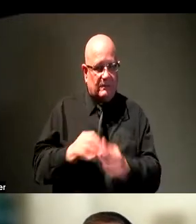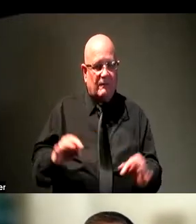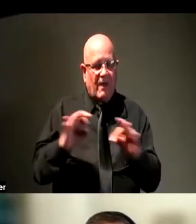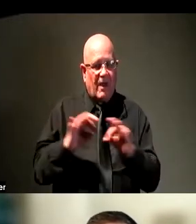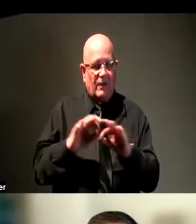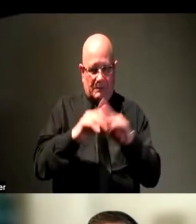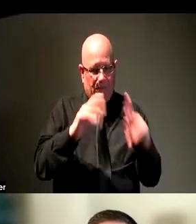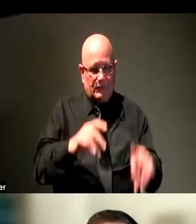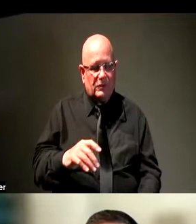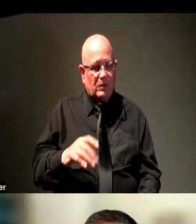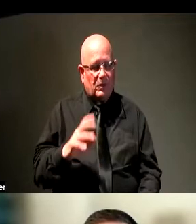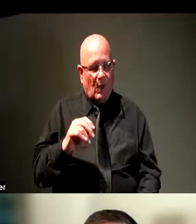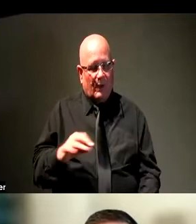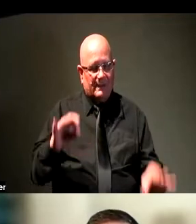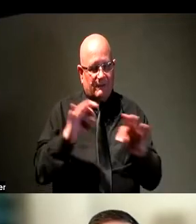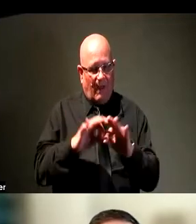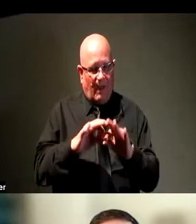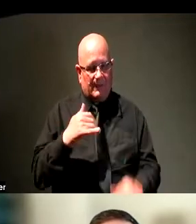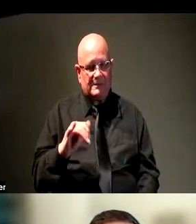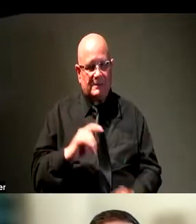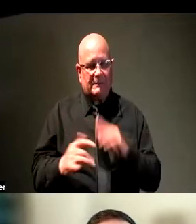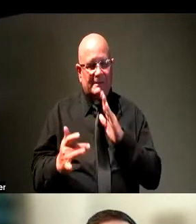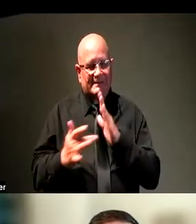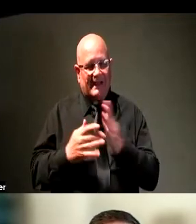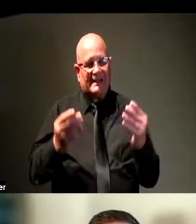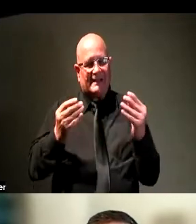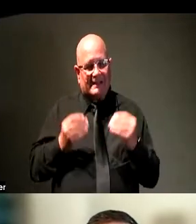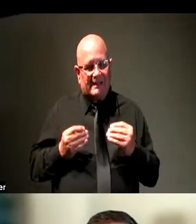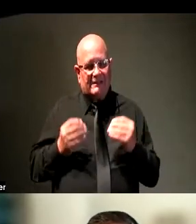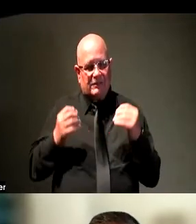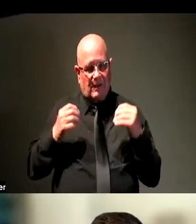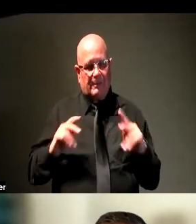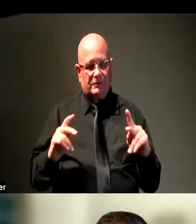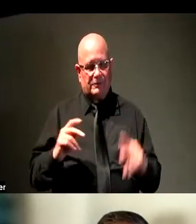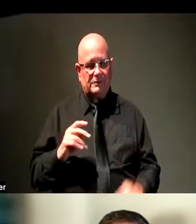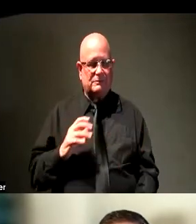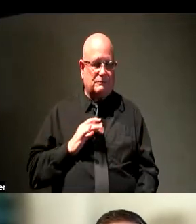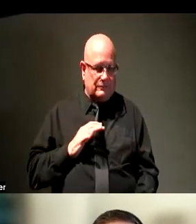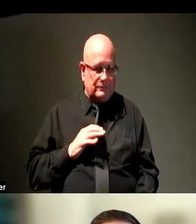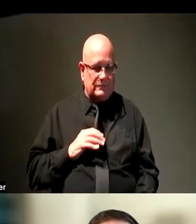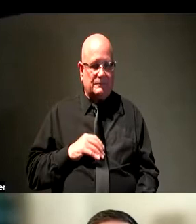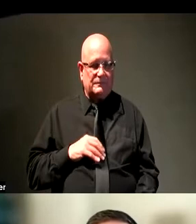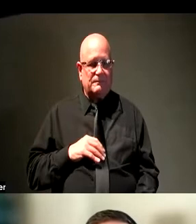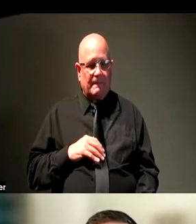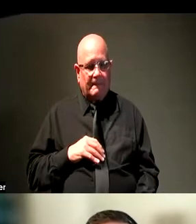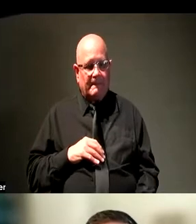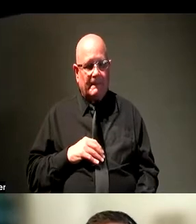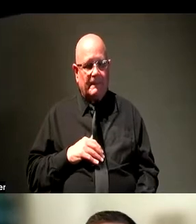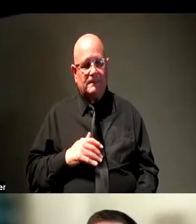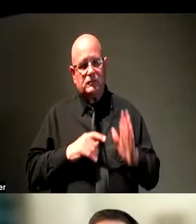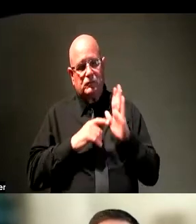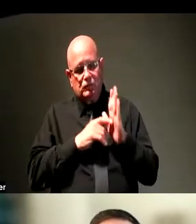but technology gives us a tremendous opportunity. What's on screen now is just like an over the shoulder shot of someone